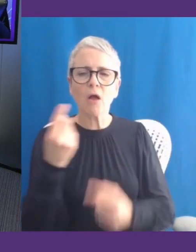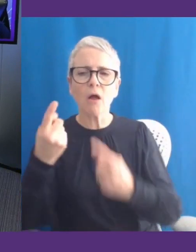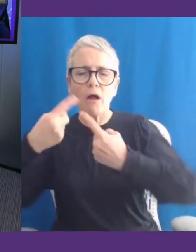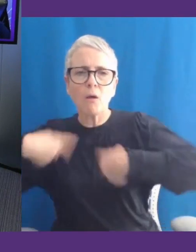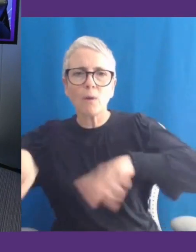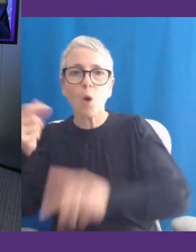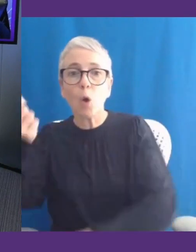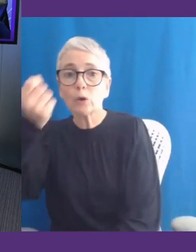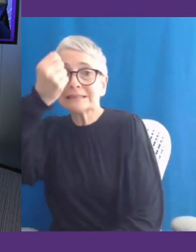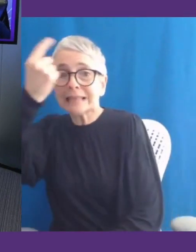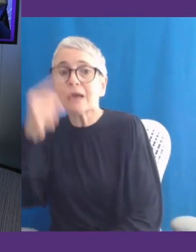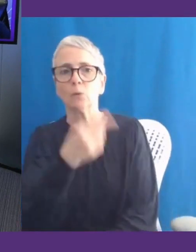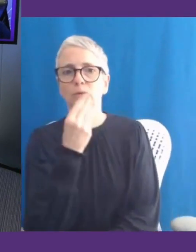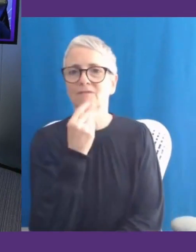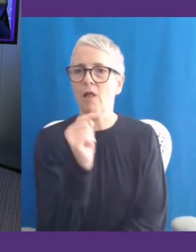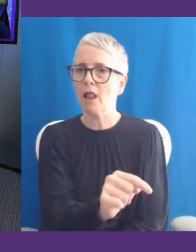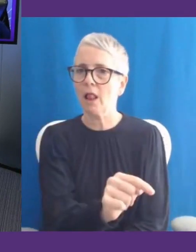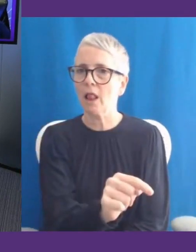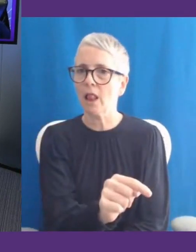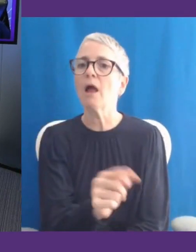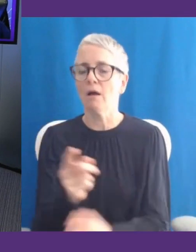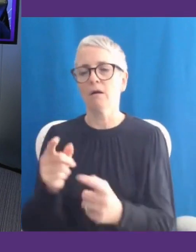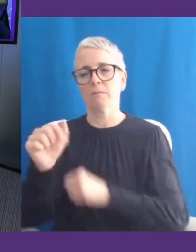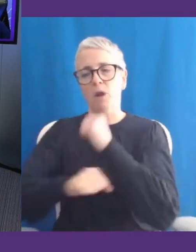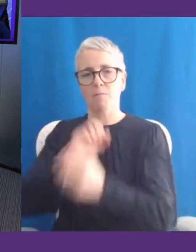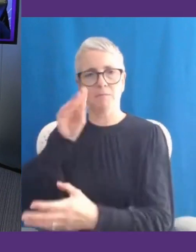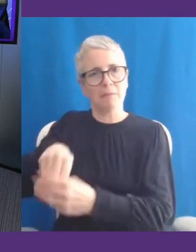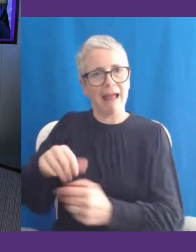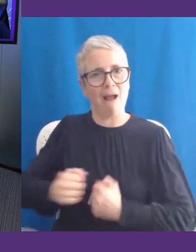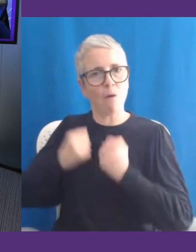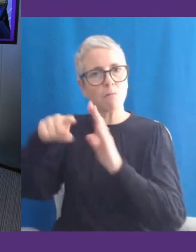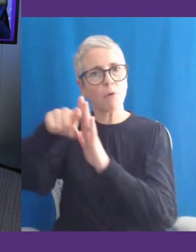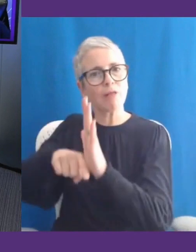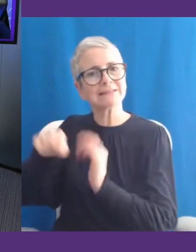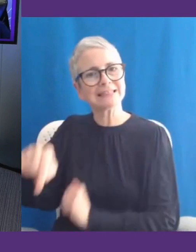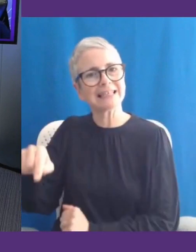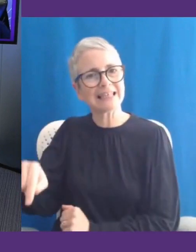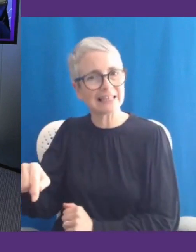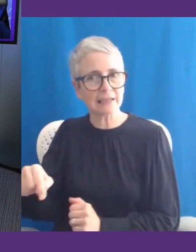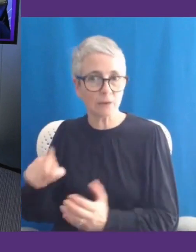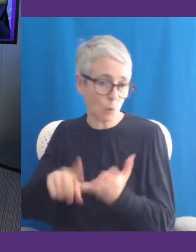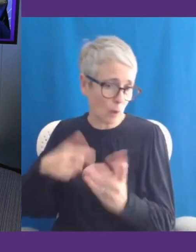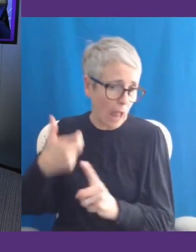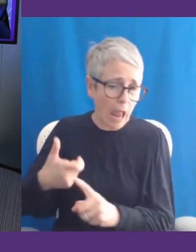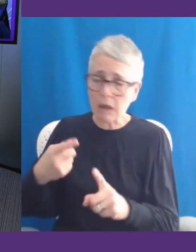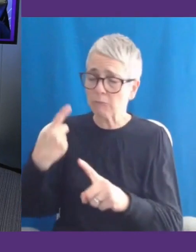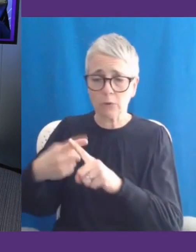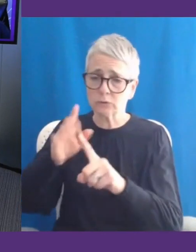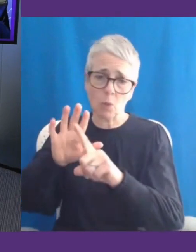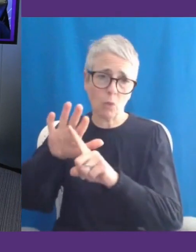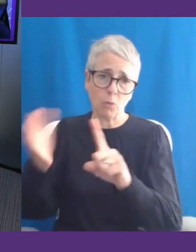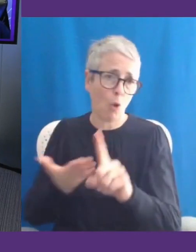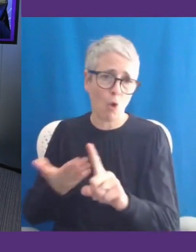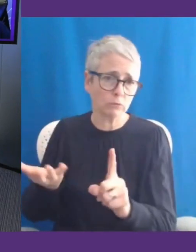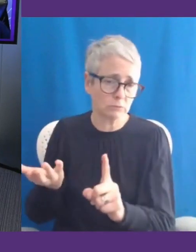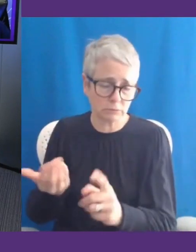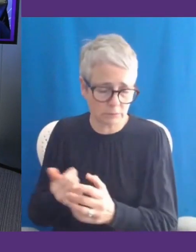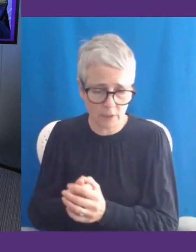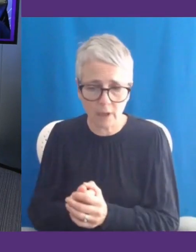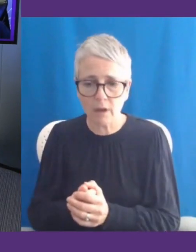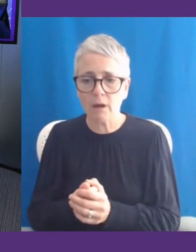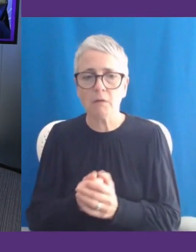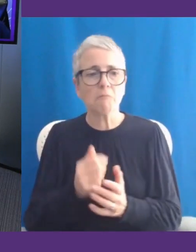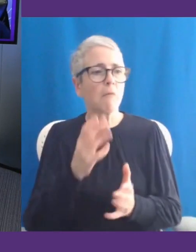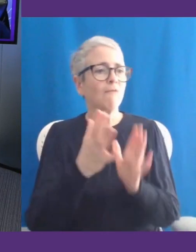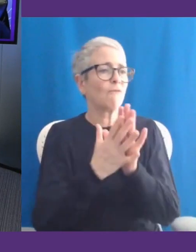policy that we are making as a country and around the world. So, for example, if we take policy around web regulations,